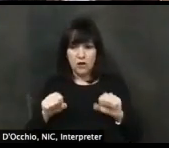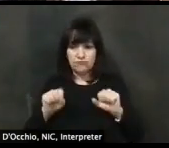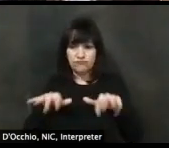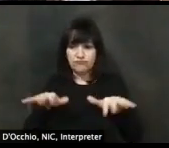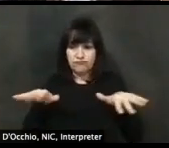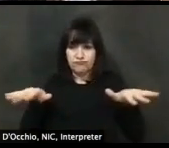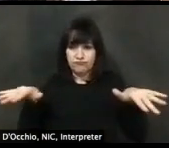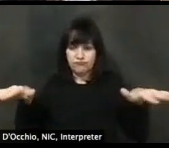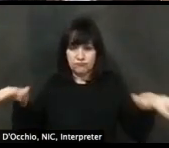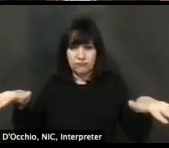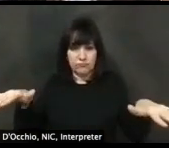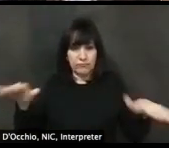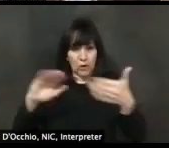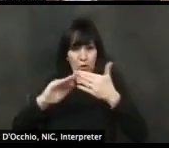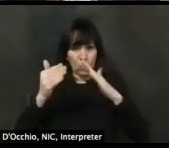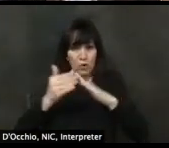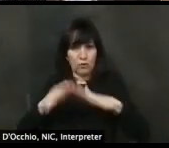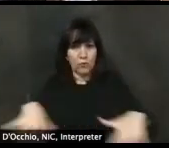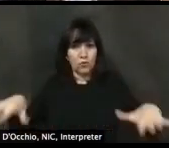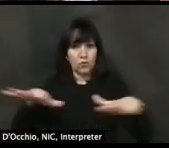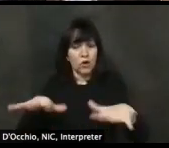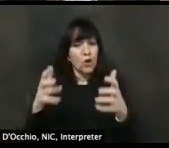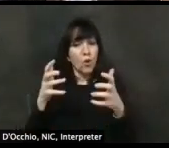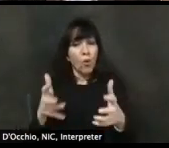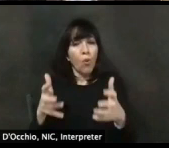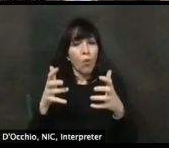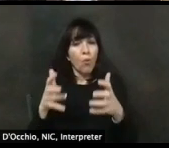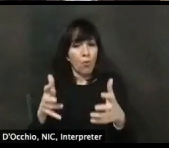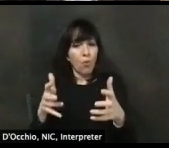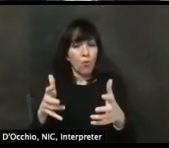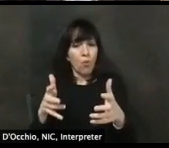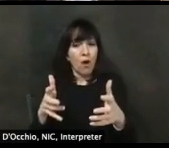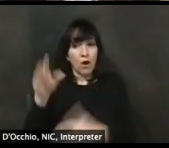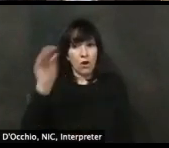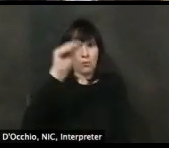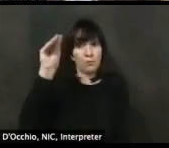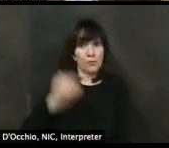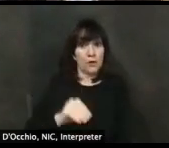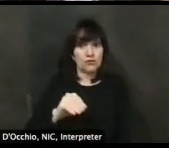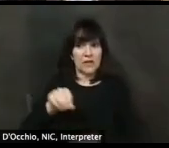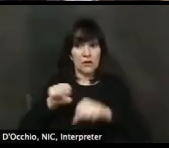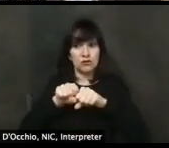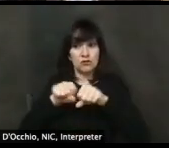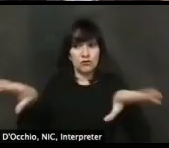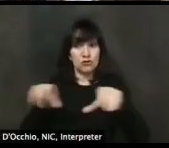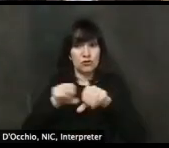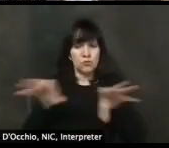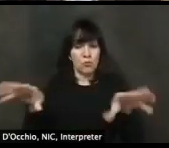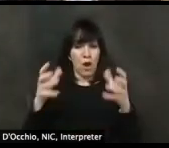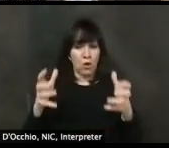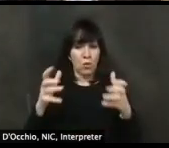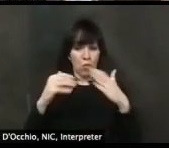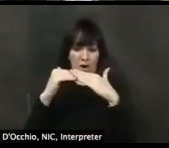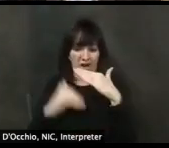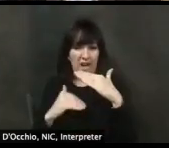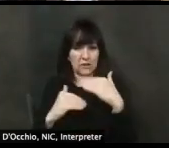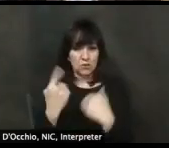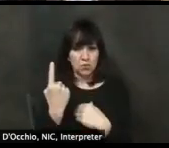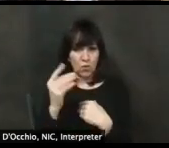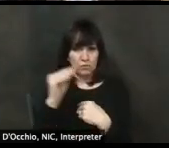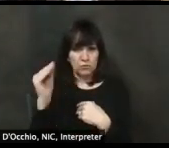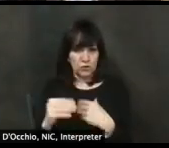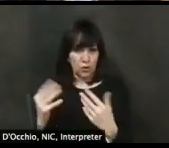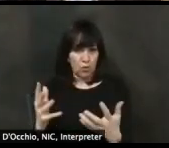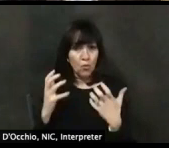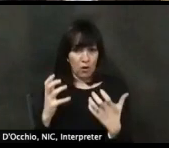one. Um, so we keep it, we keep it contained. Right. But, um, you know, until we have a